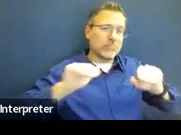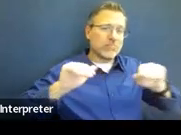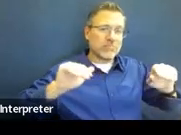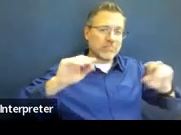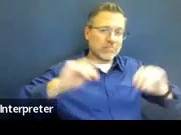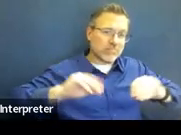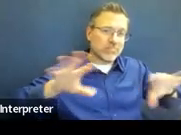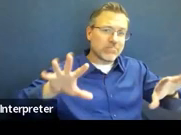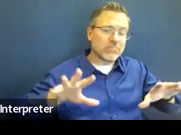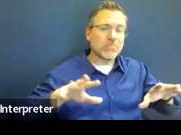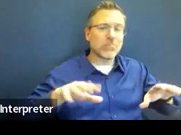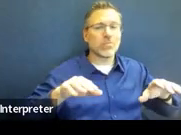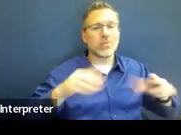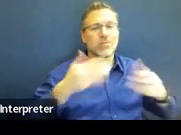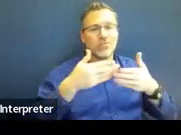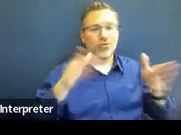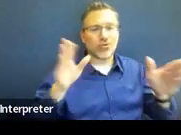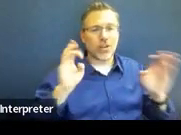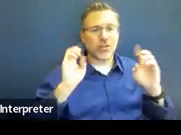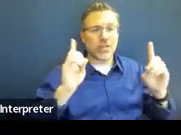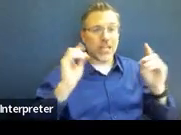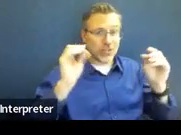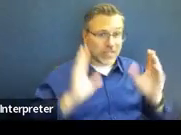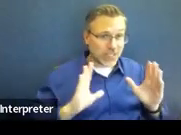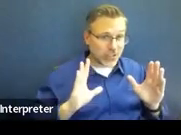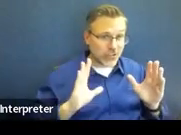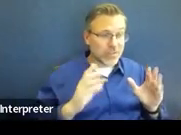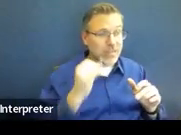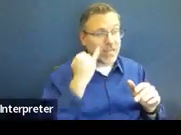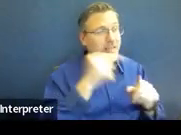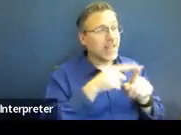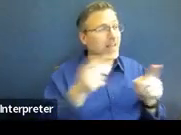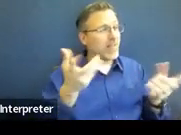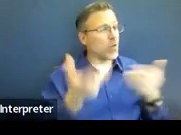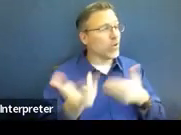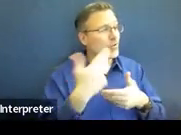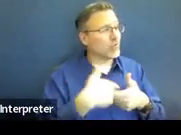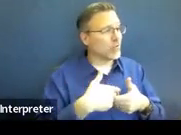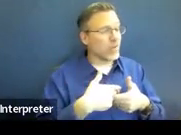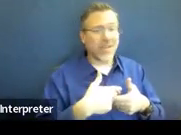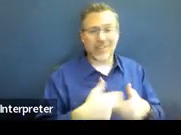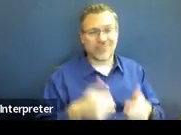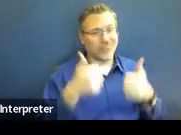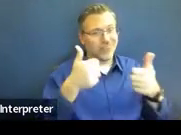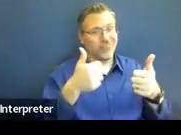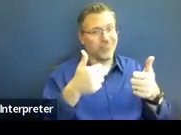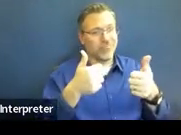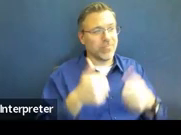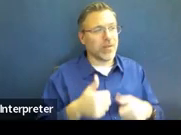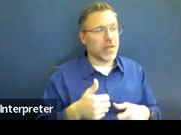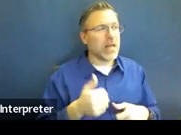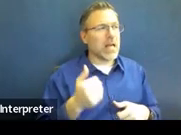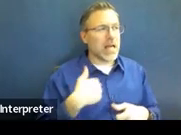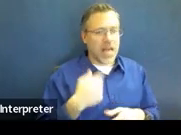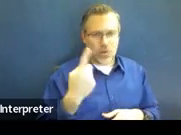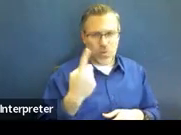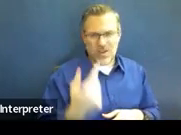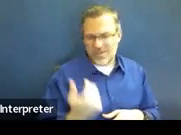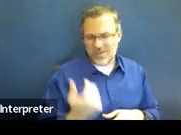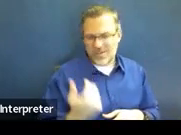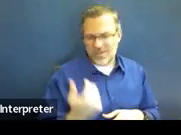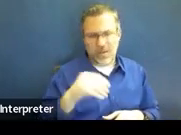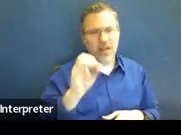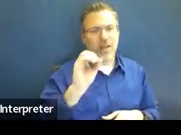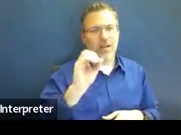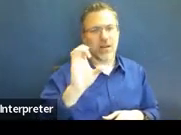teachers if they would like to join our PD. That would be great. We did one in October. And that link